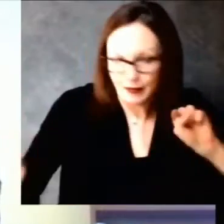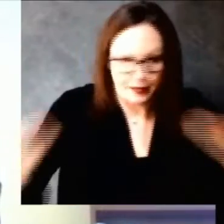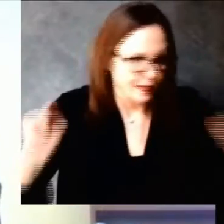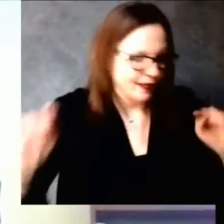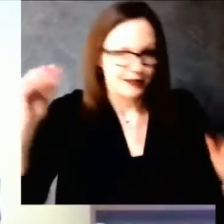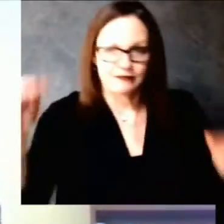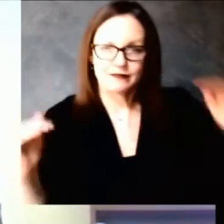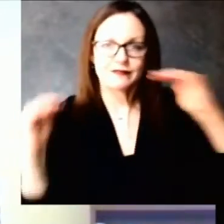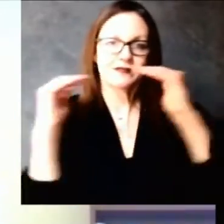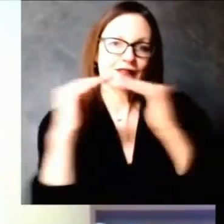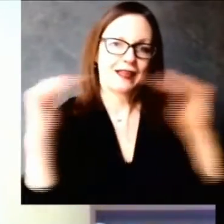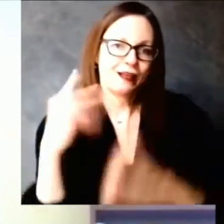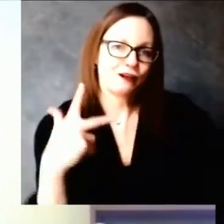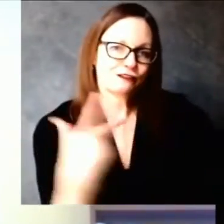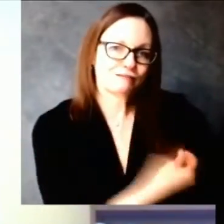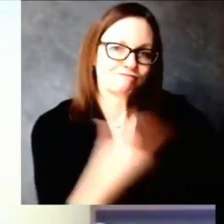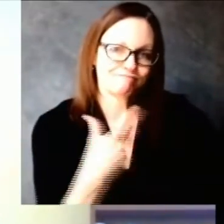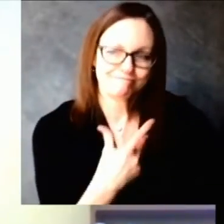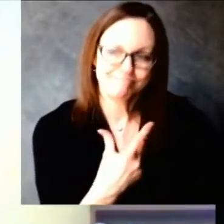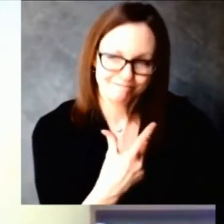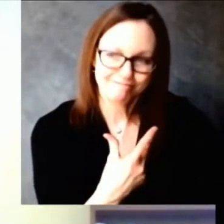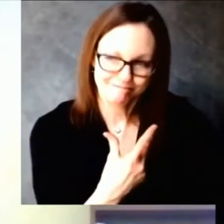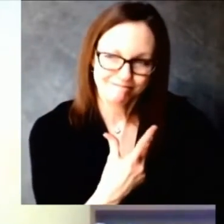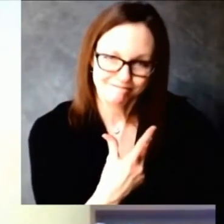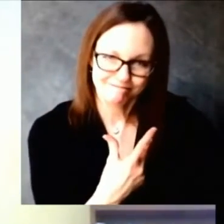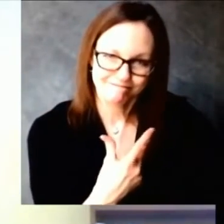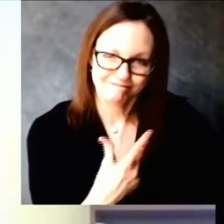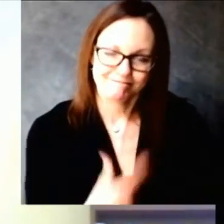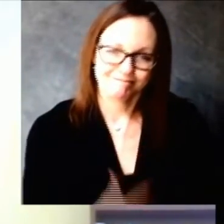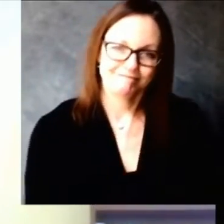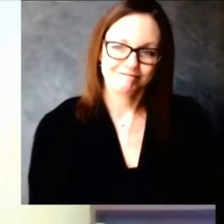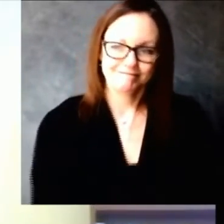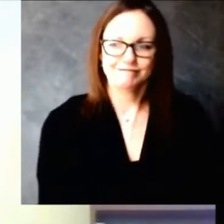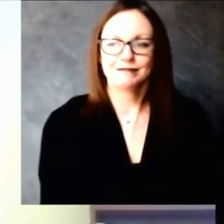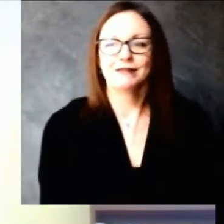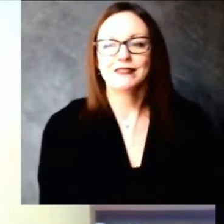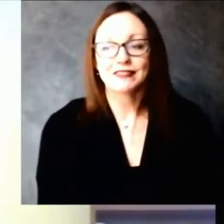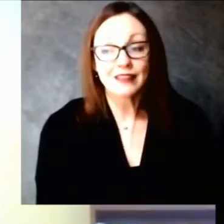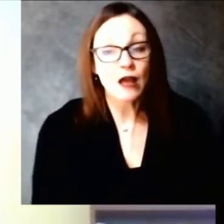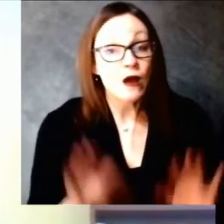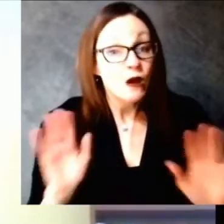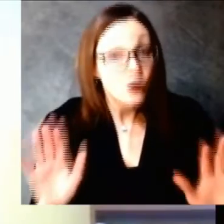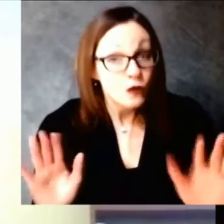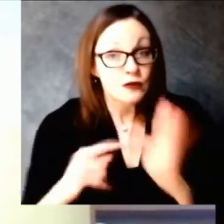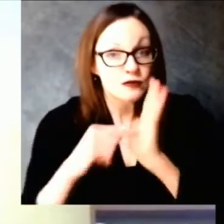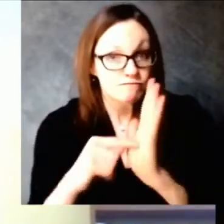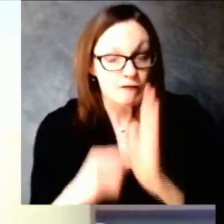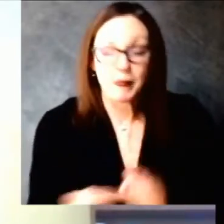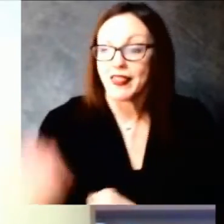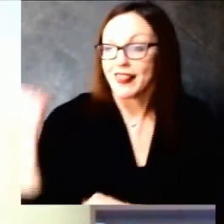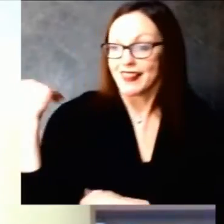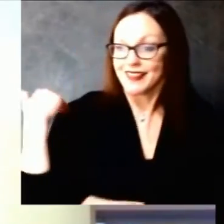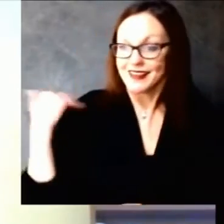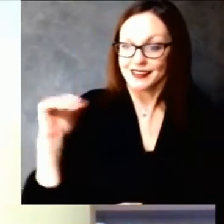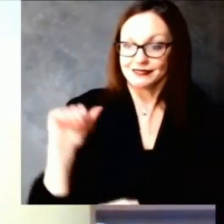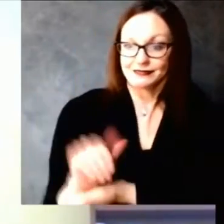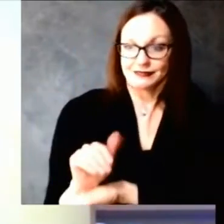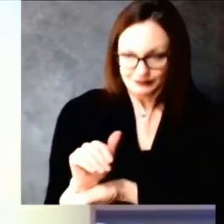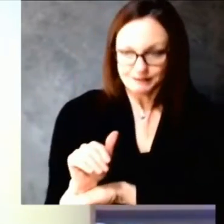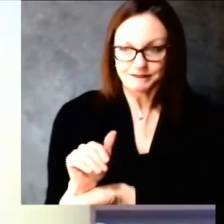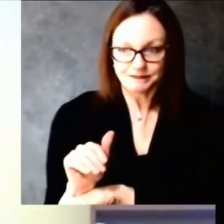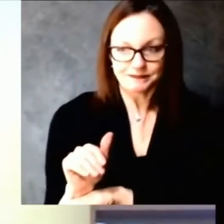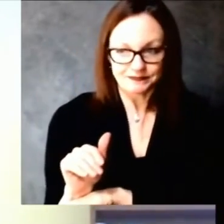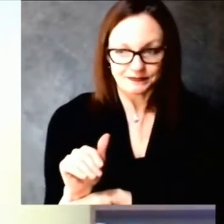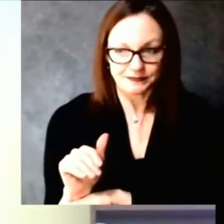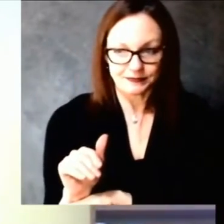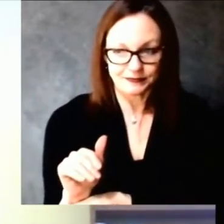did a vaccine town hall last night i hear it was excellent great information to provide to people